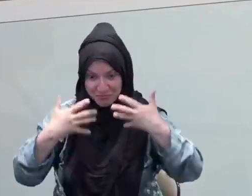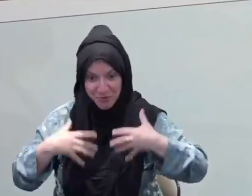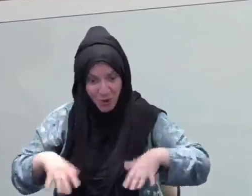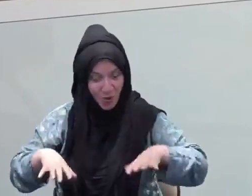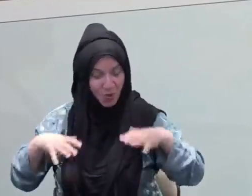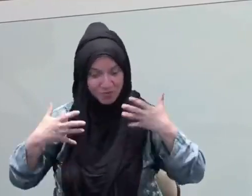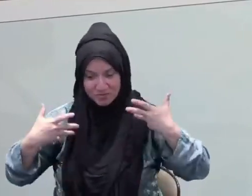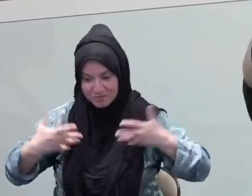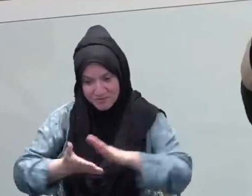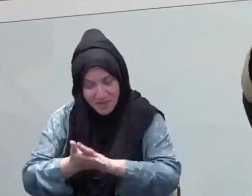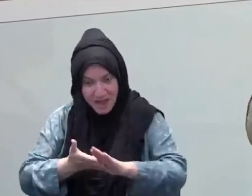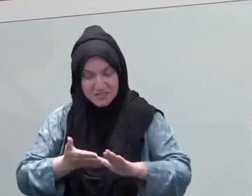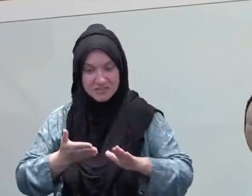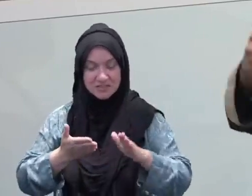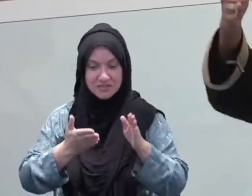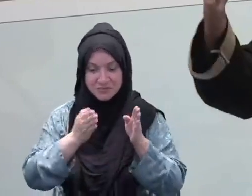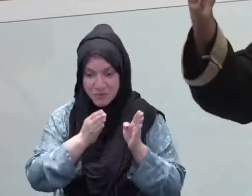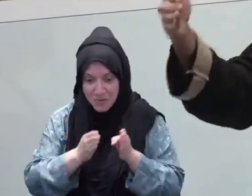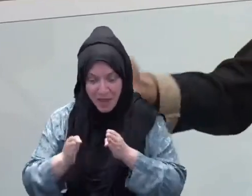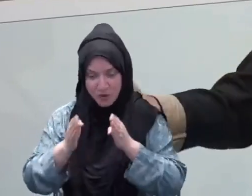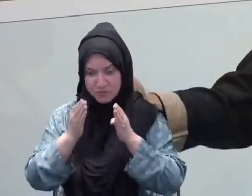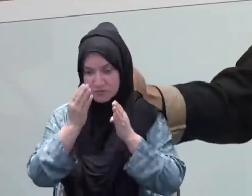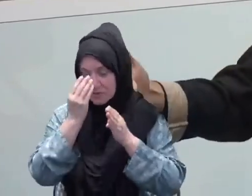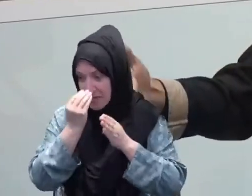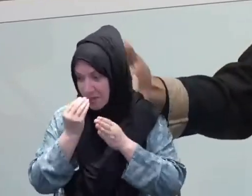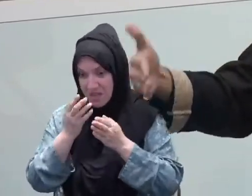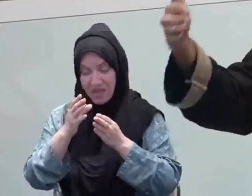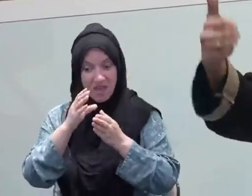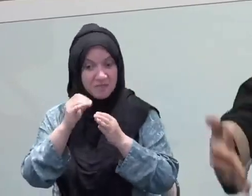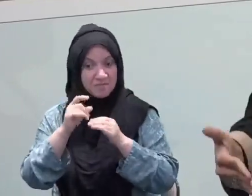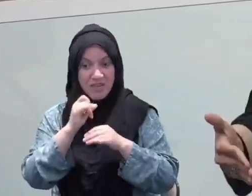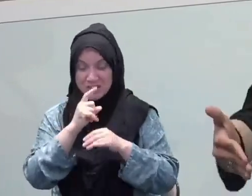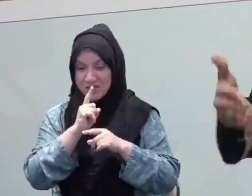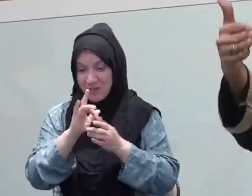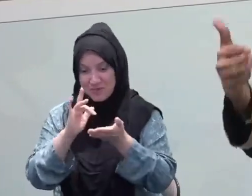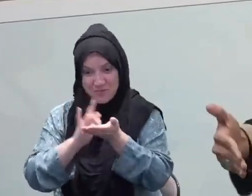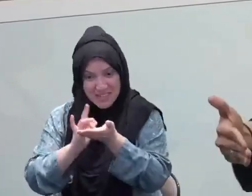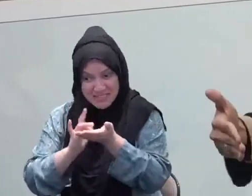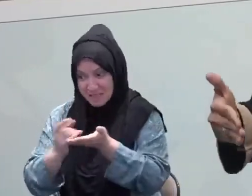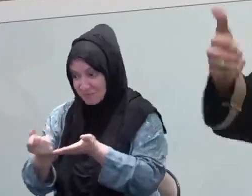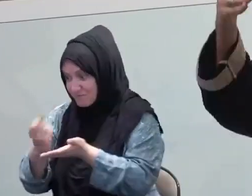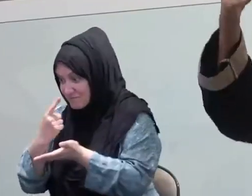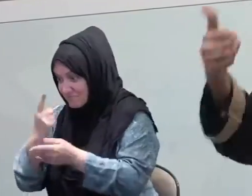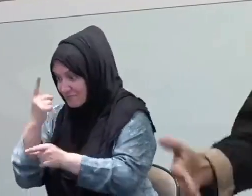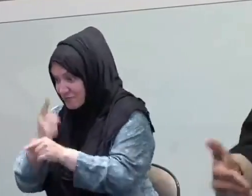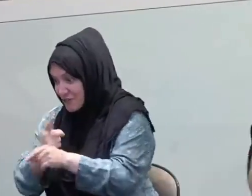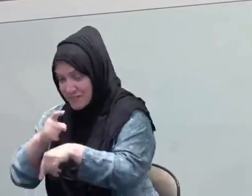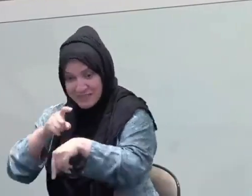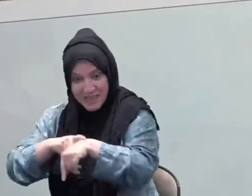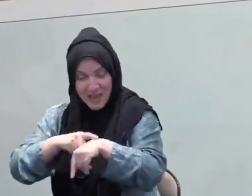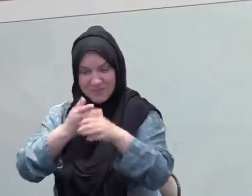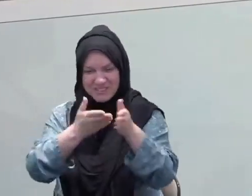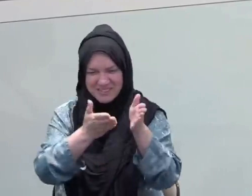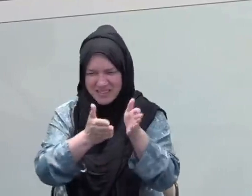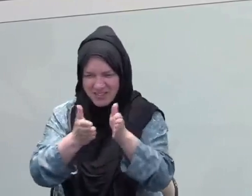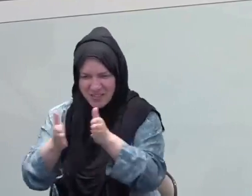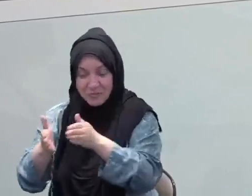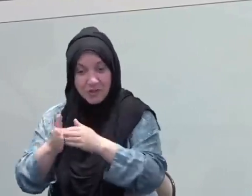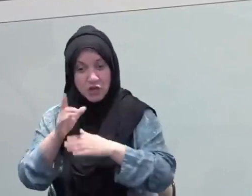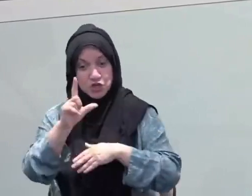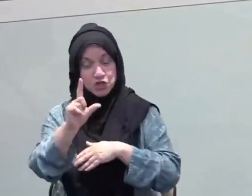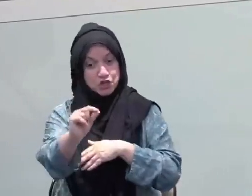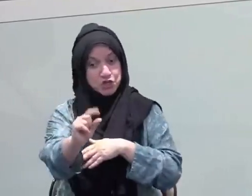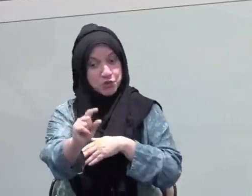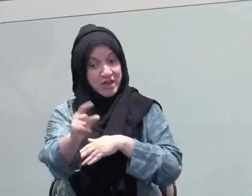paced themselves as 20 and 10. The first 20 days they had a regimen, the last 10 days they had a regimen.